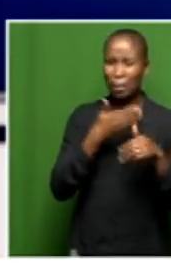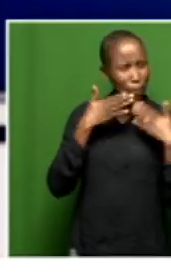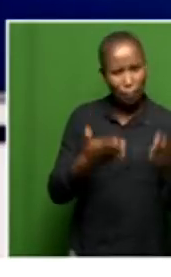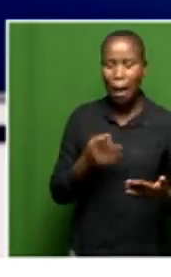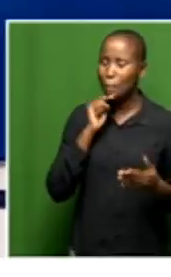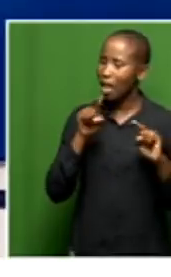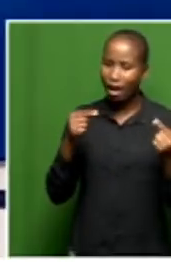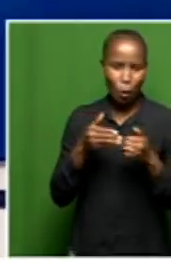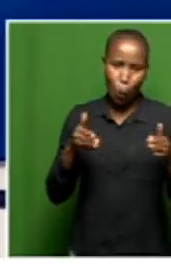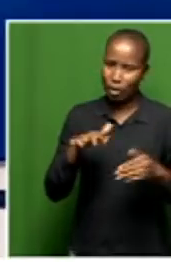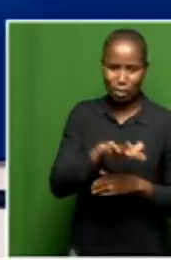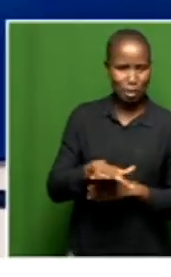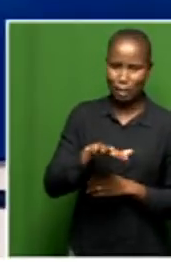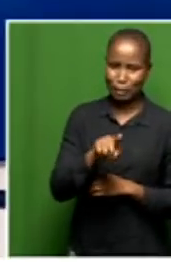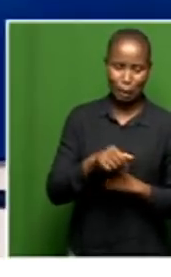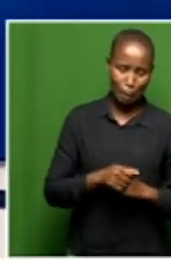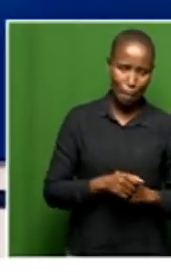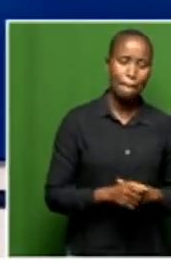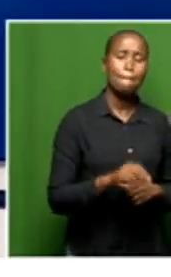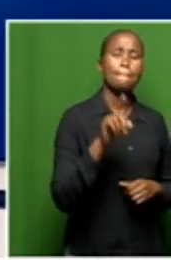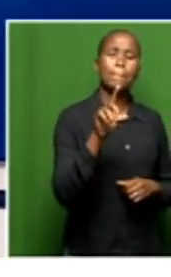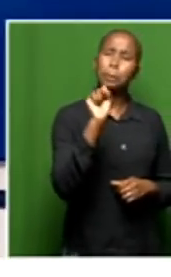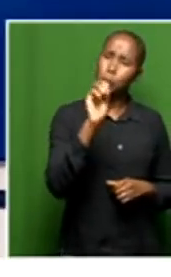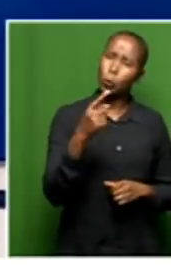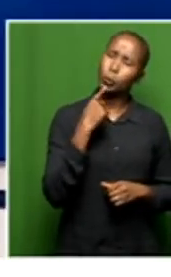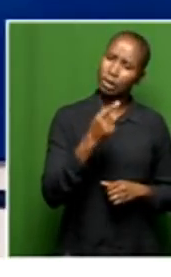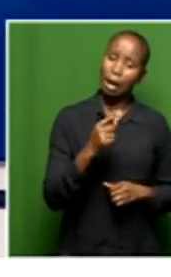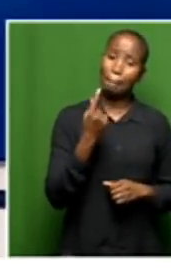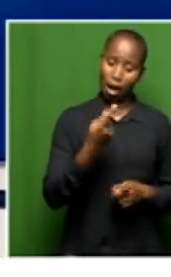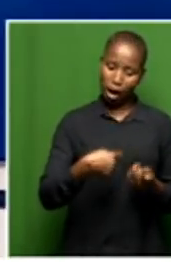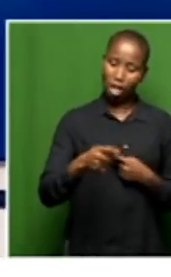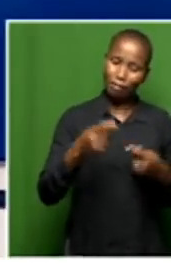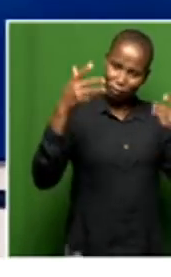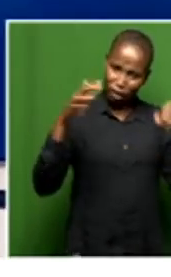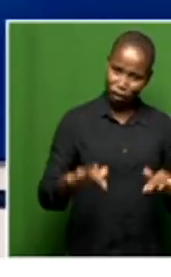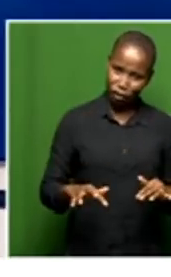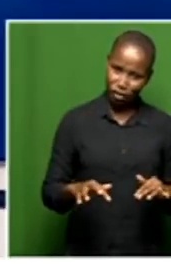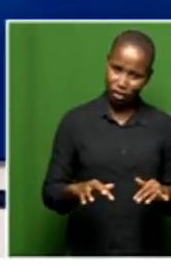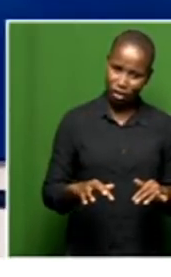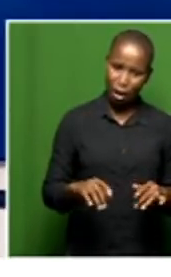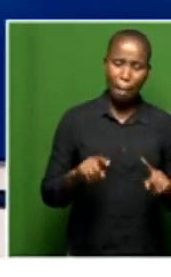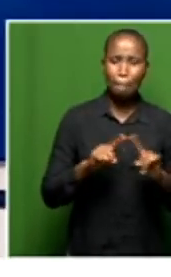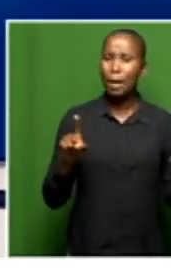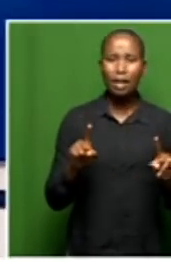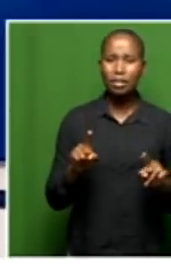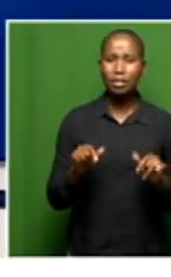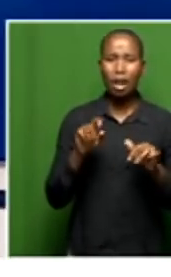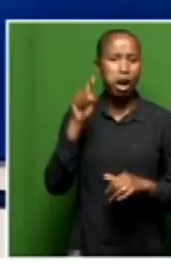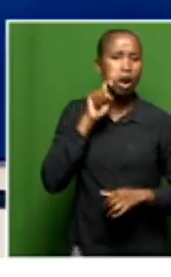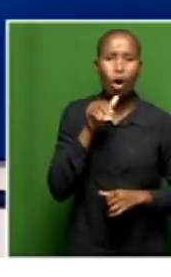So, money is being spent, there are no people, elderly people,